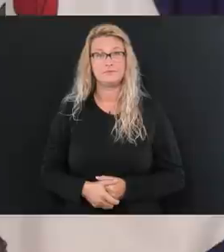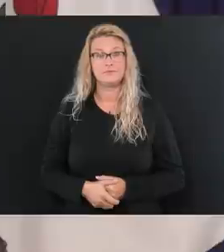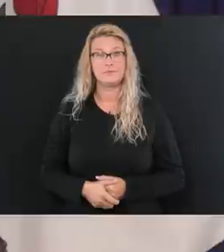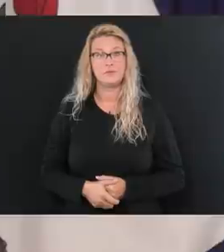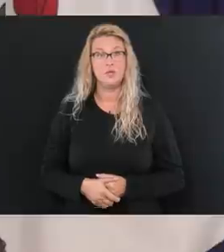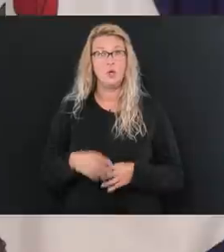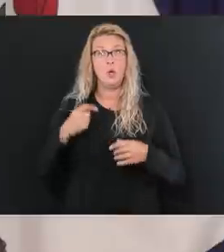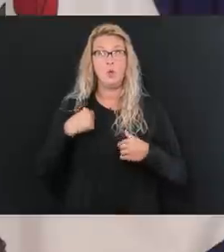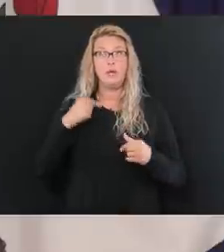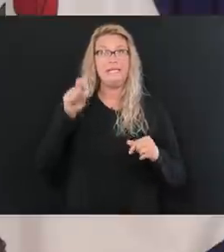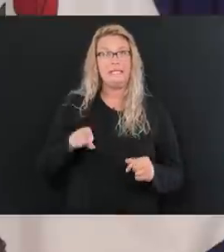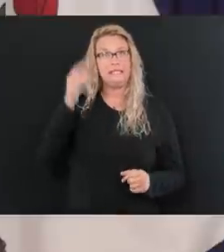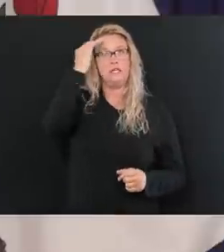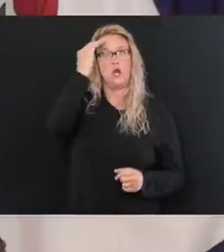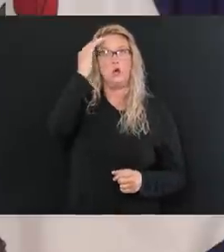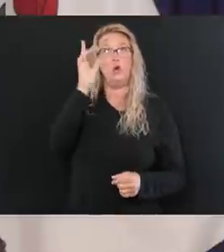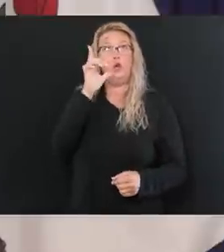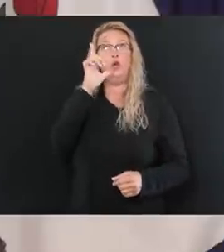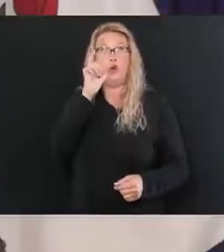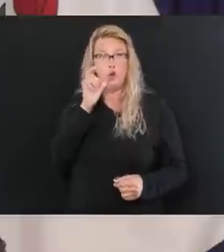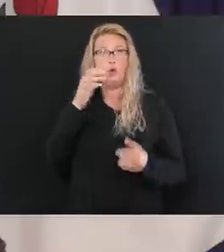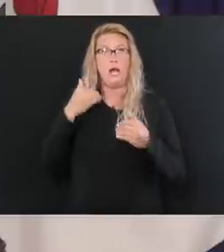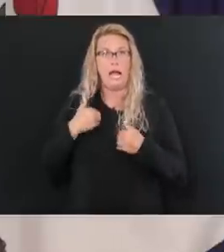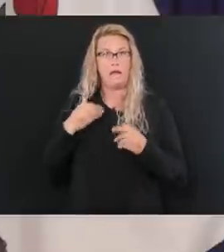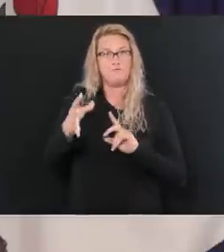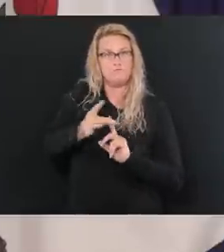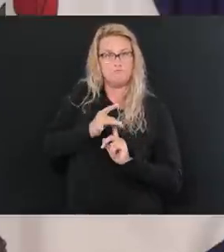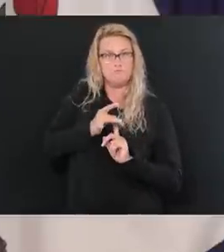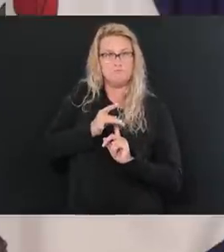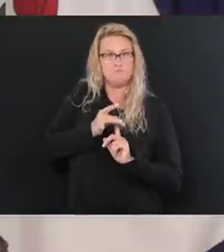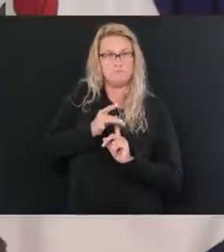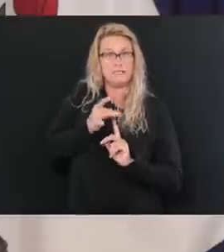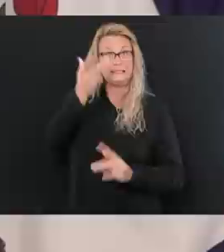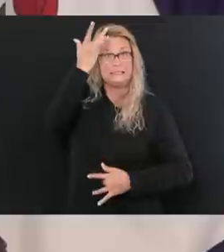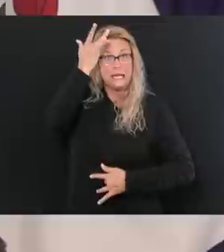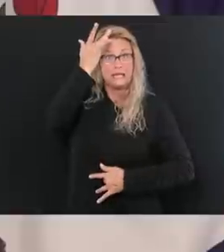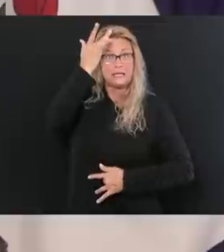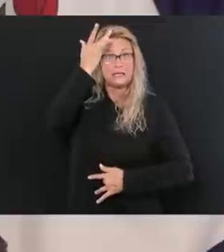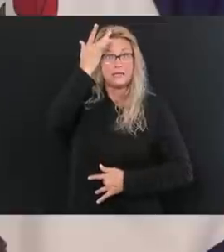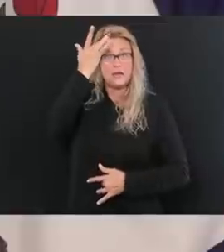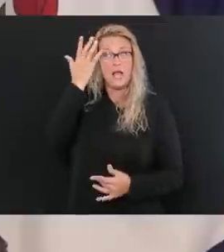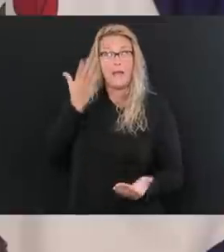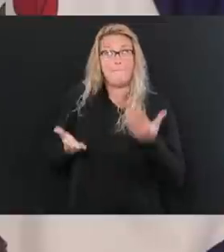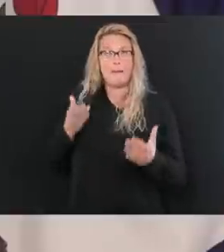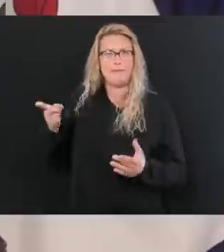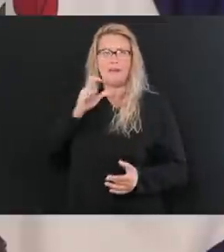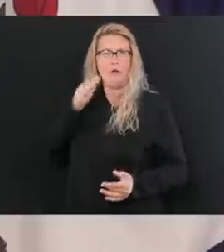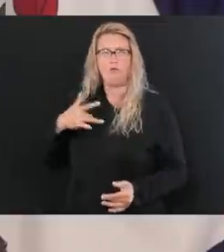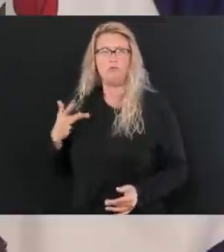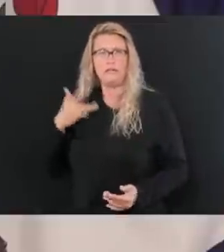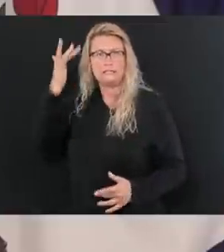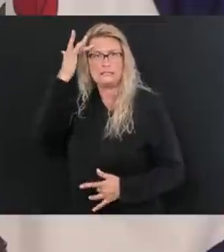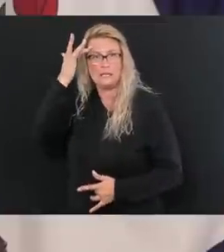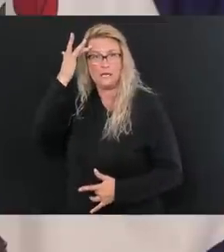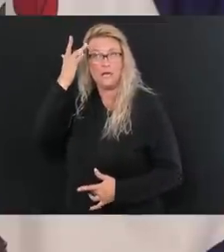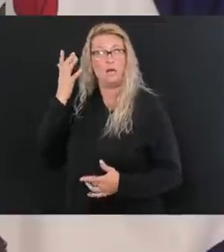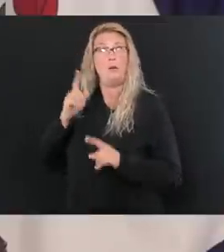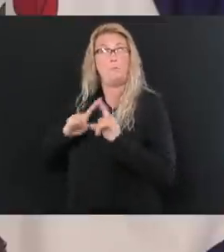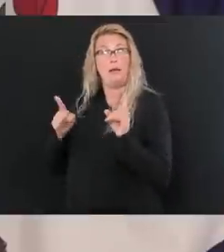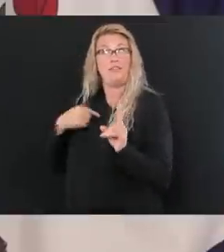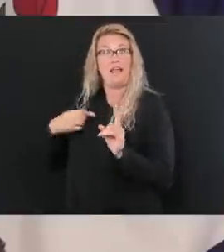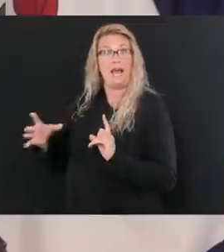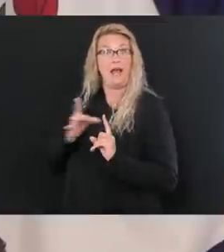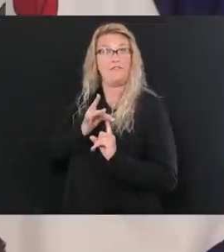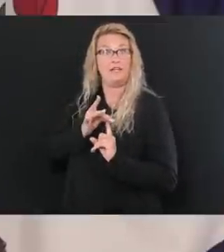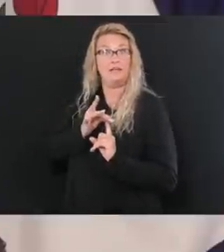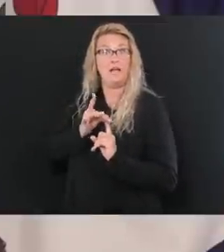first and foremost people that are sick and don't know they're sick, but it will help us dramatically